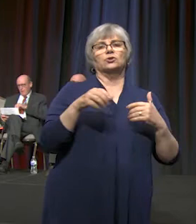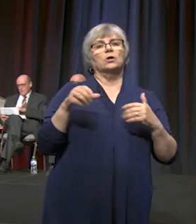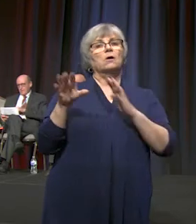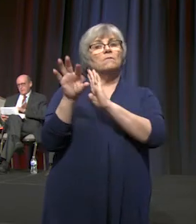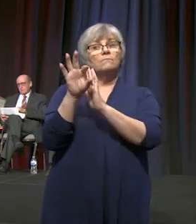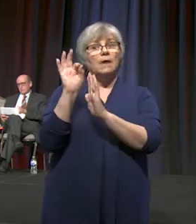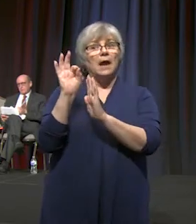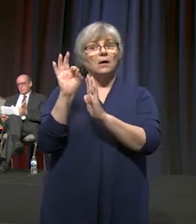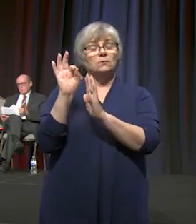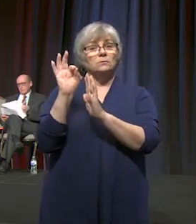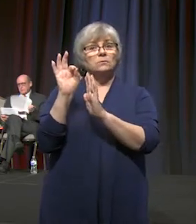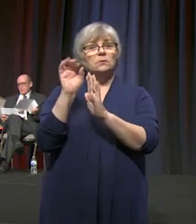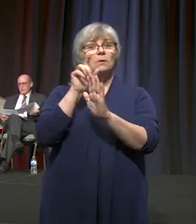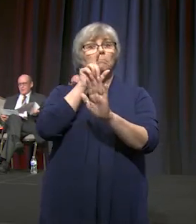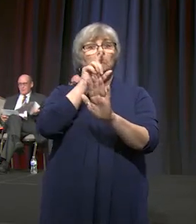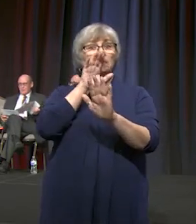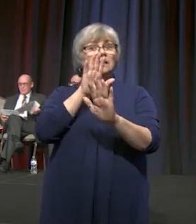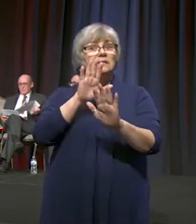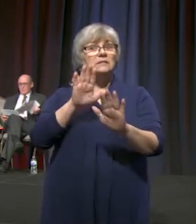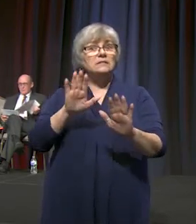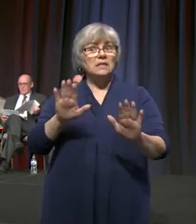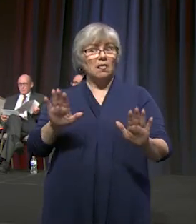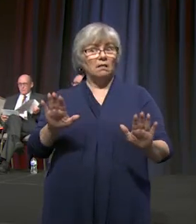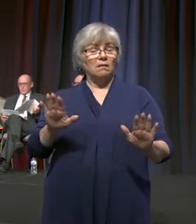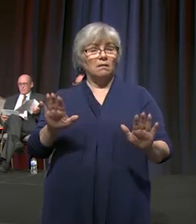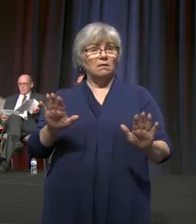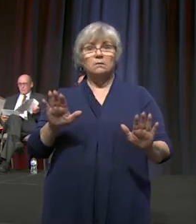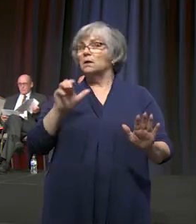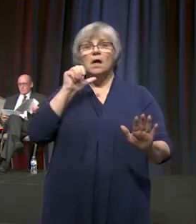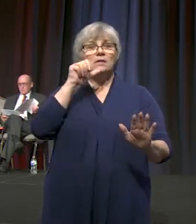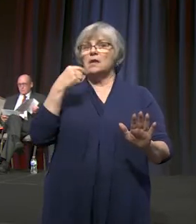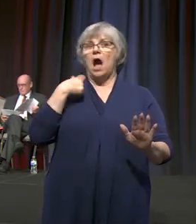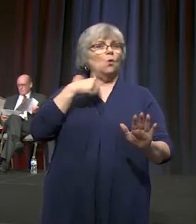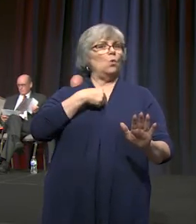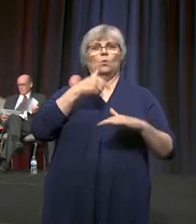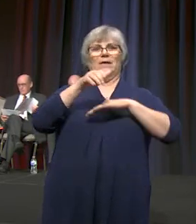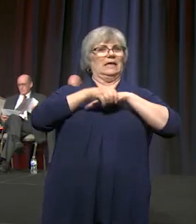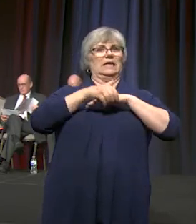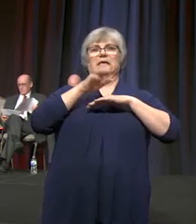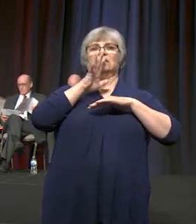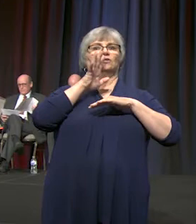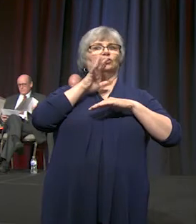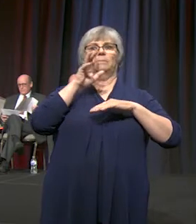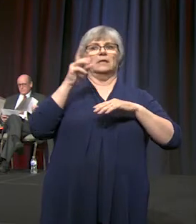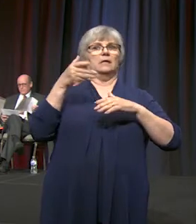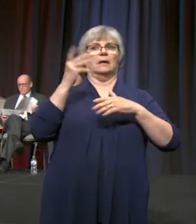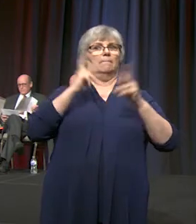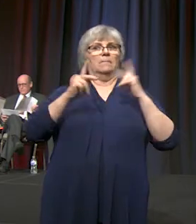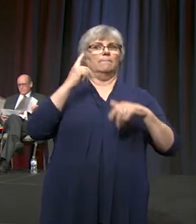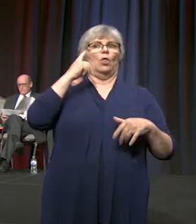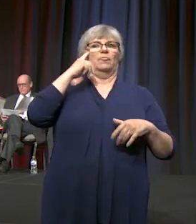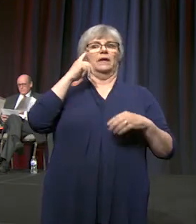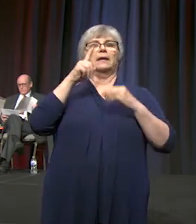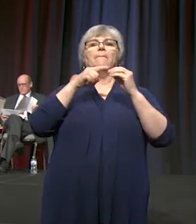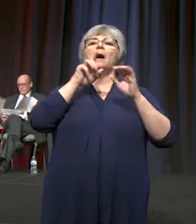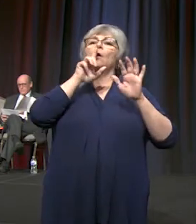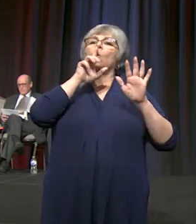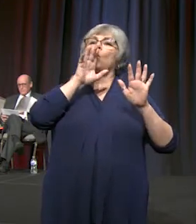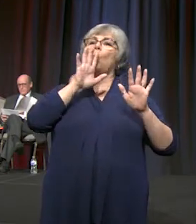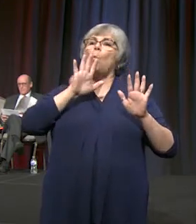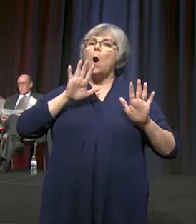was be still was not what we English-speaking people think of quiet,